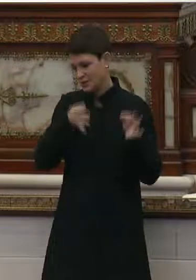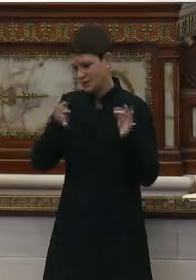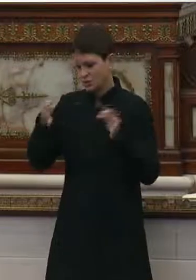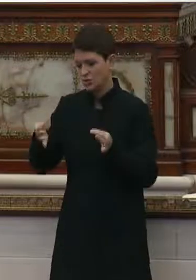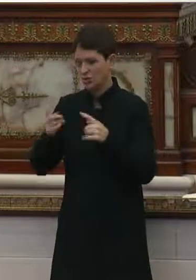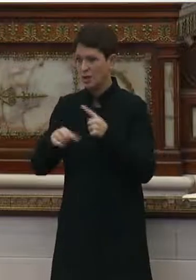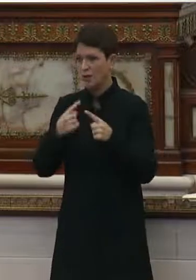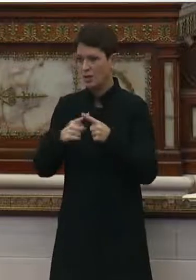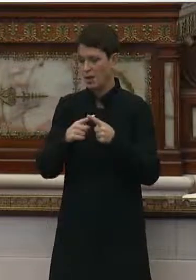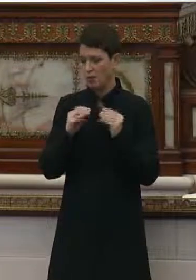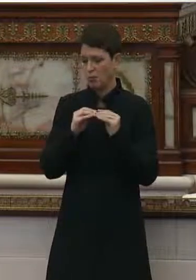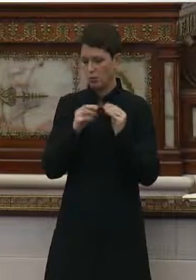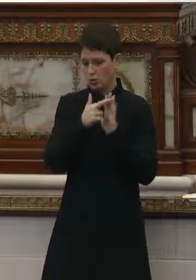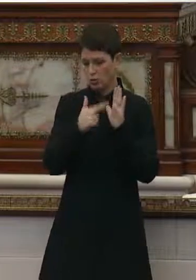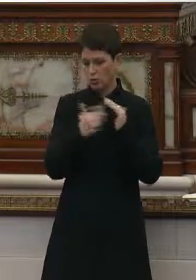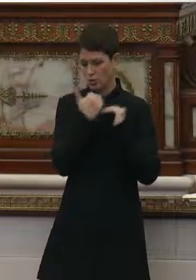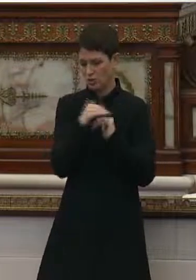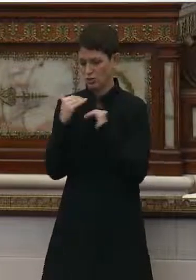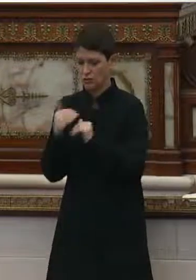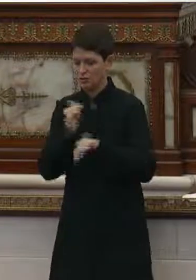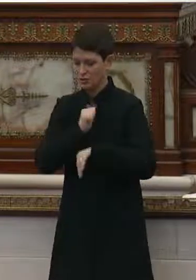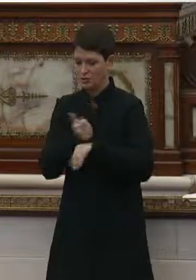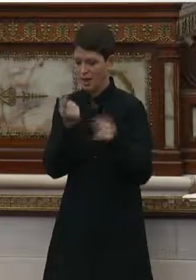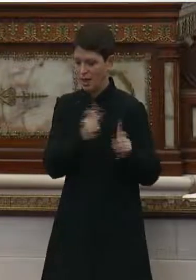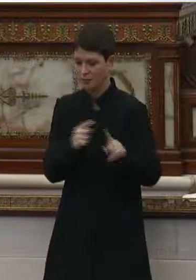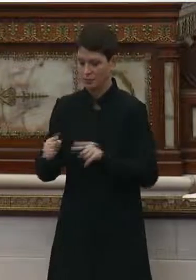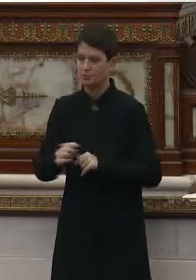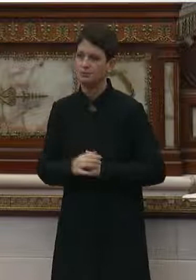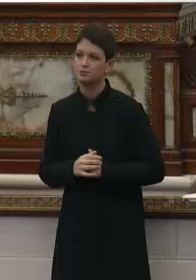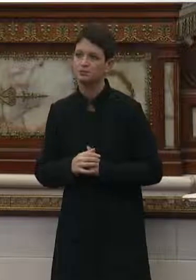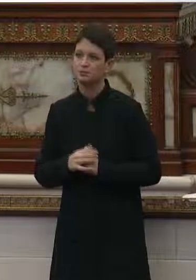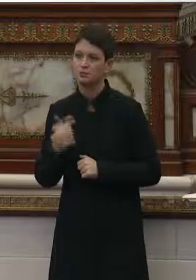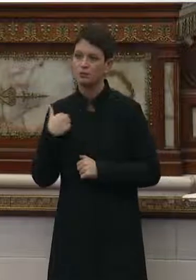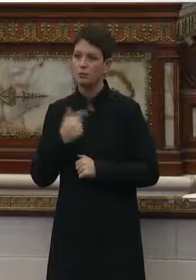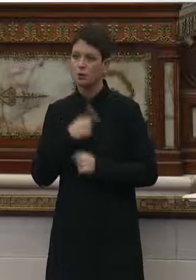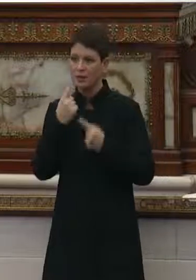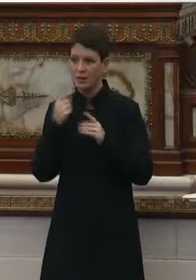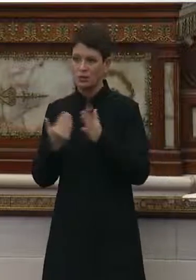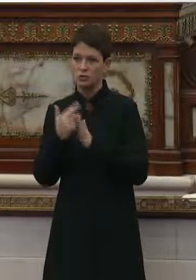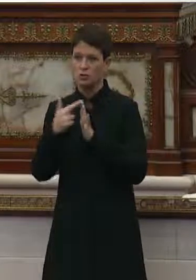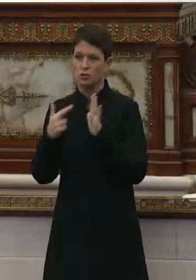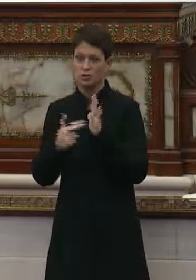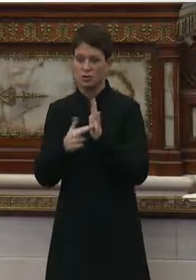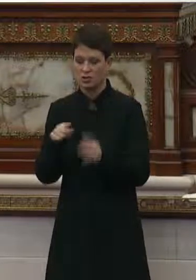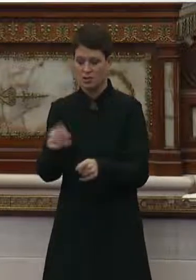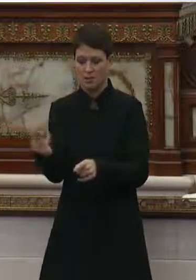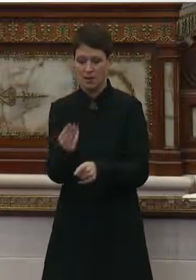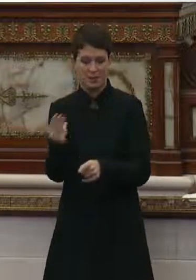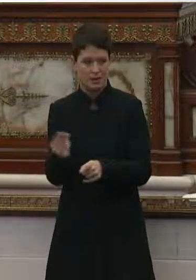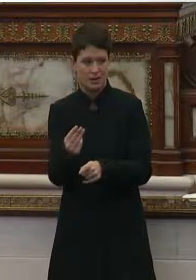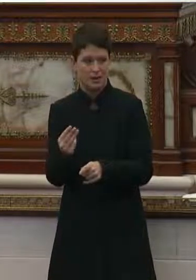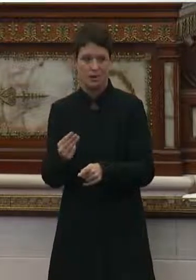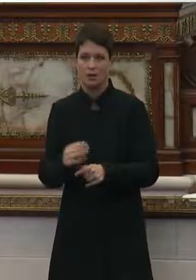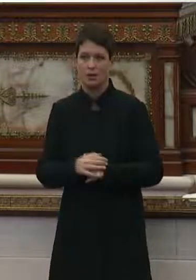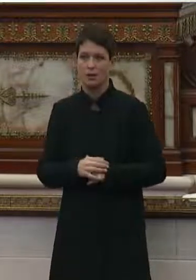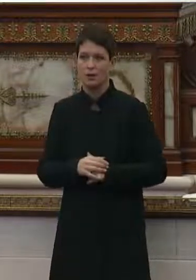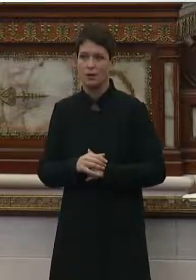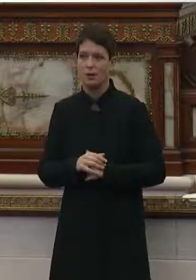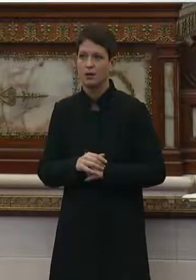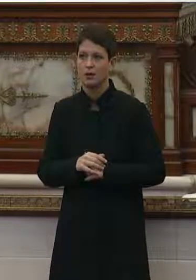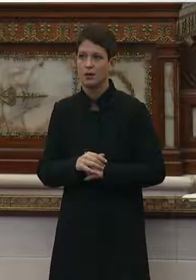as we fight this virus this winter? We will be announcing new restrictions on Monday. Oh, brother Jamal.